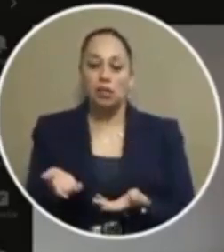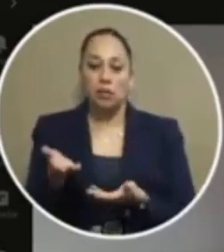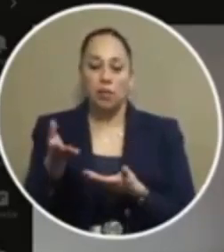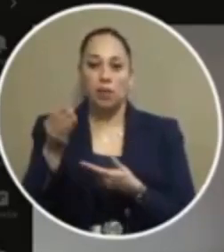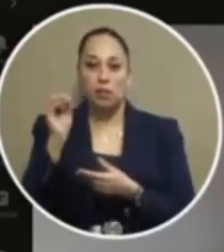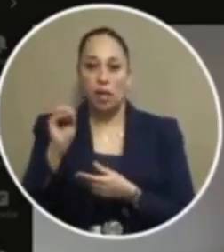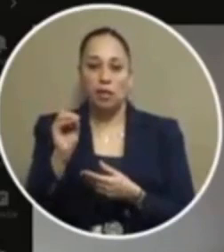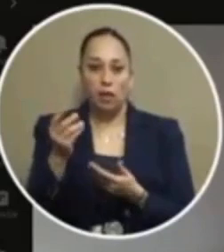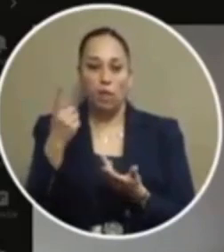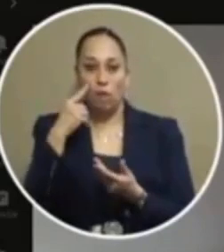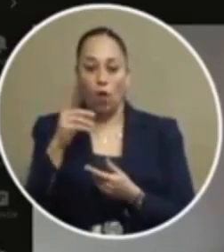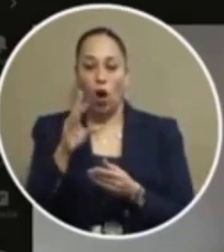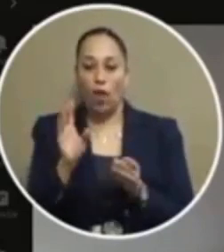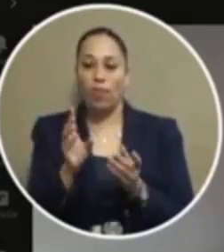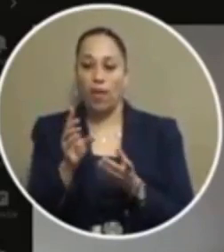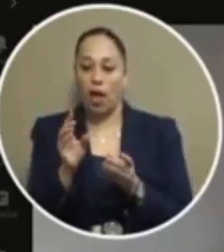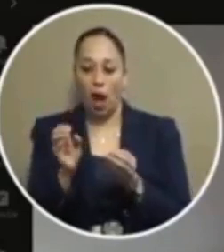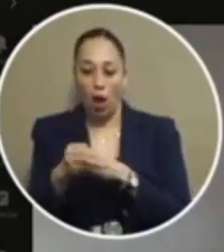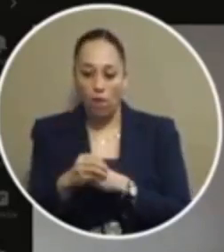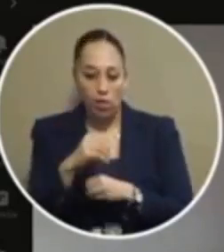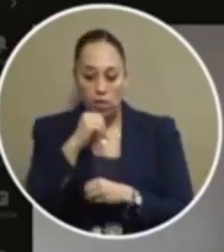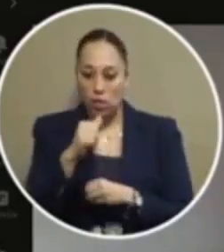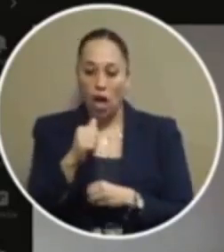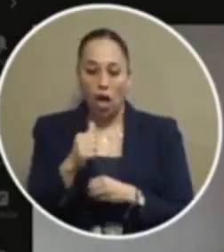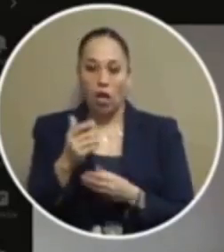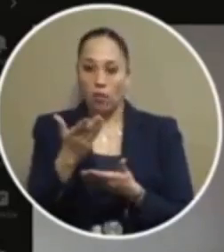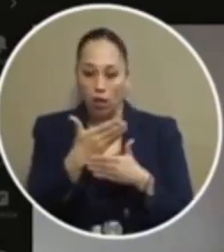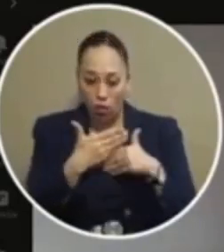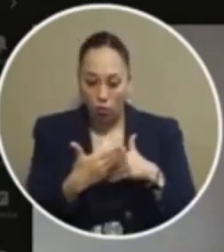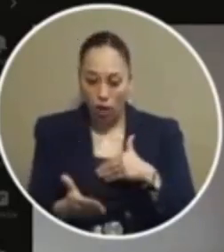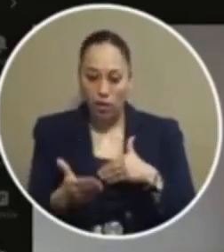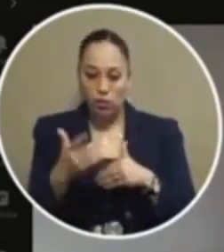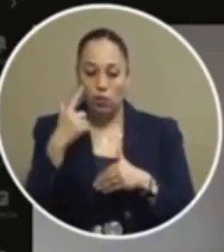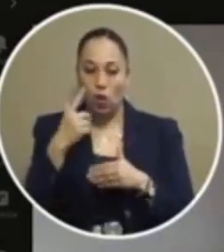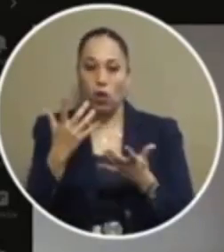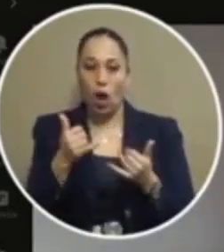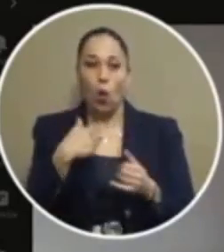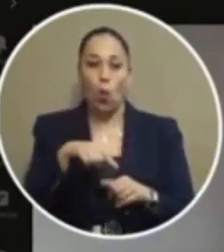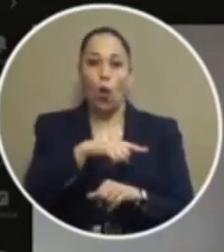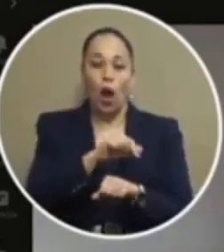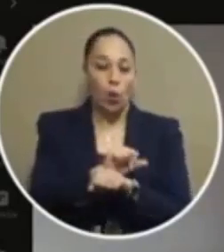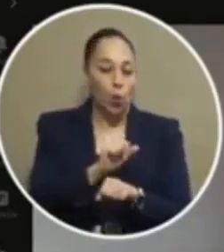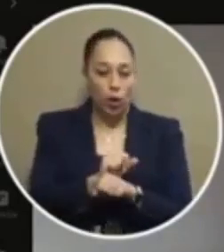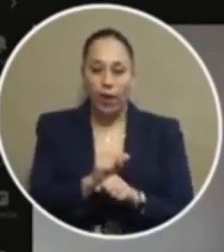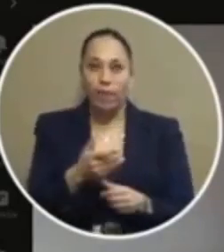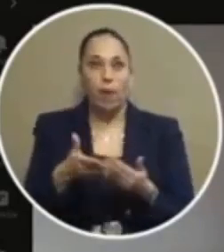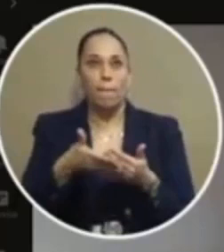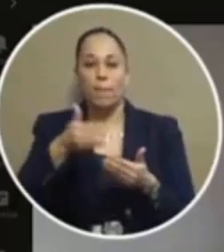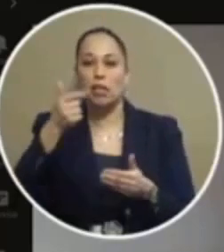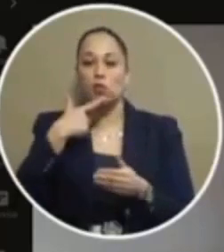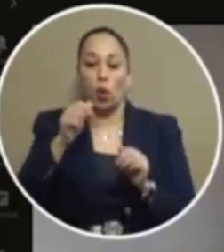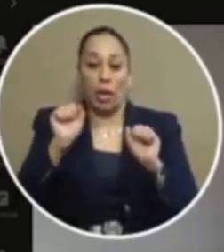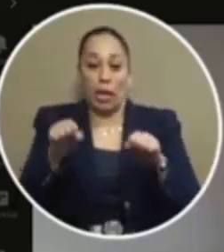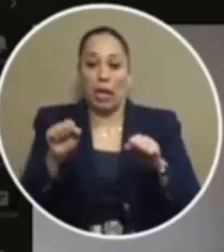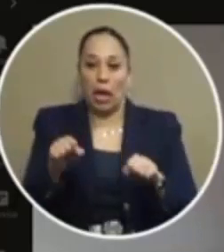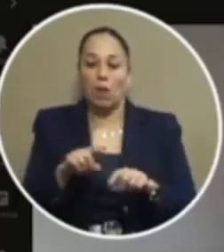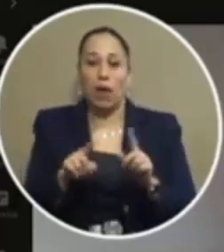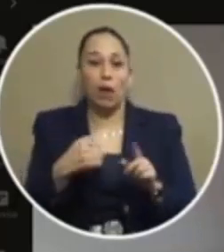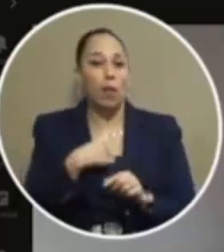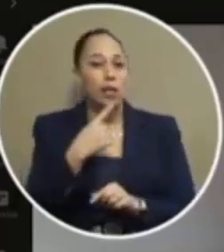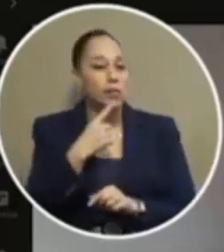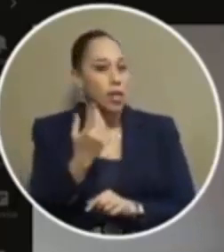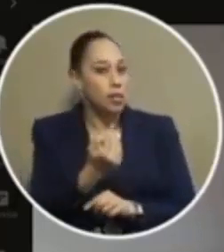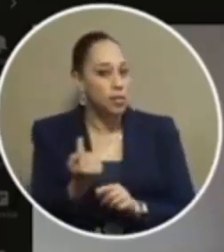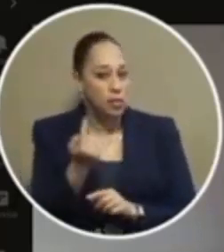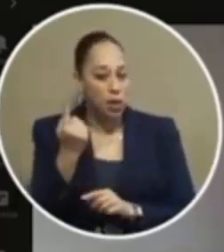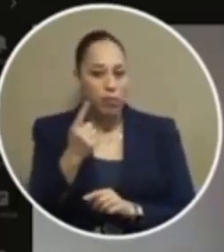da's office on non-arrest we do that all the time right now we work as efficiently as we possibly can but i want to say something